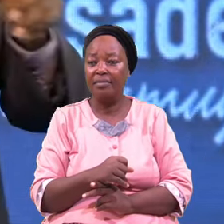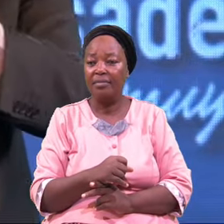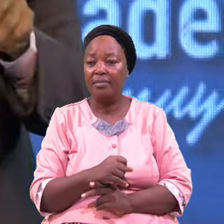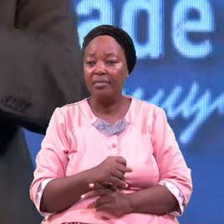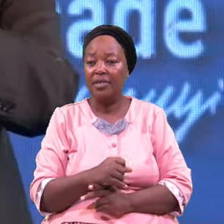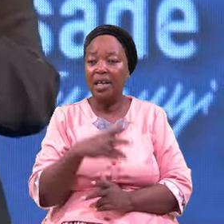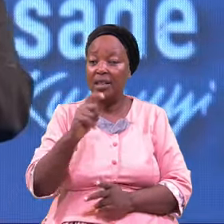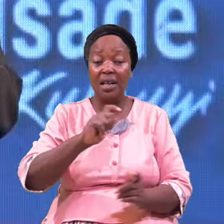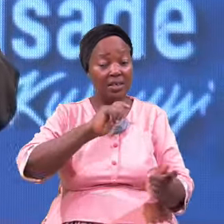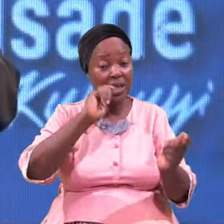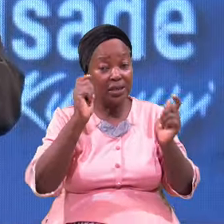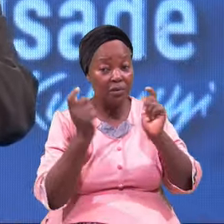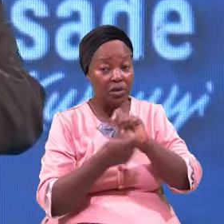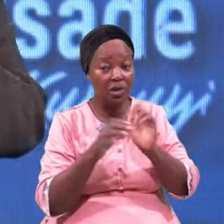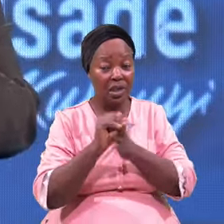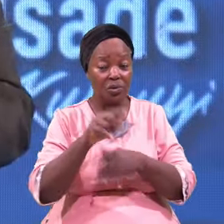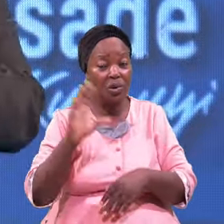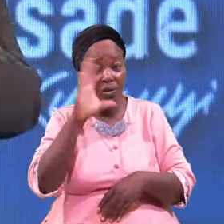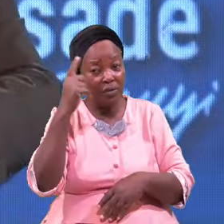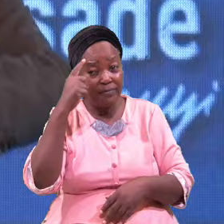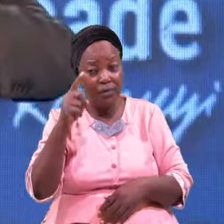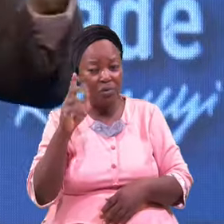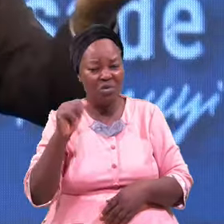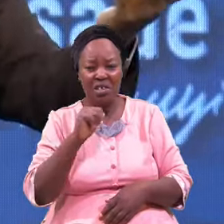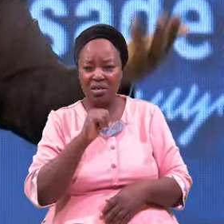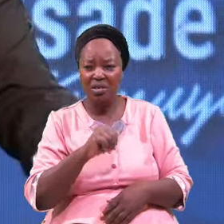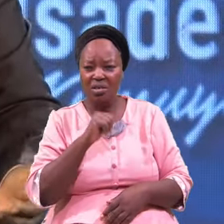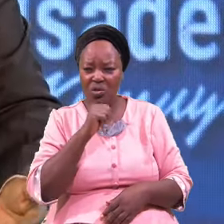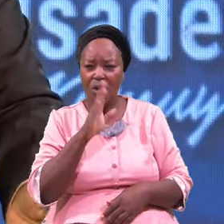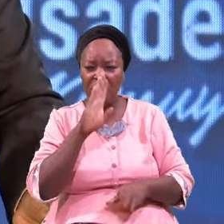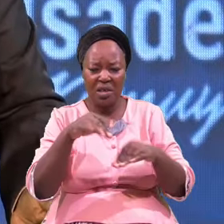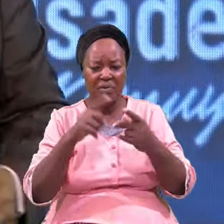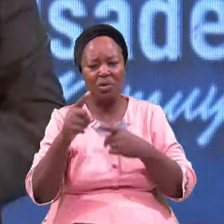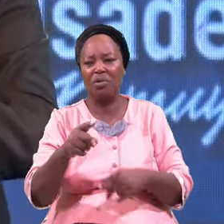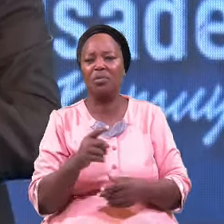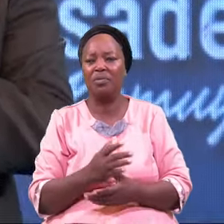Transformation You Are Looking For Will Just Be Illuding You